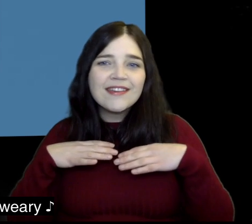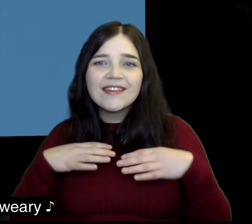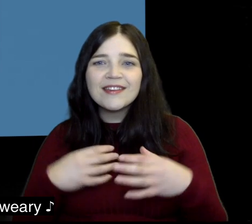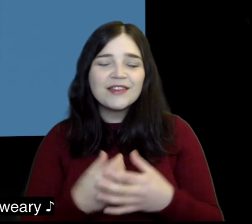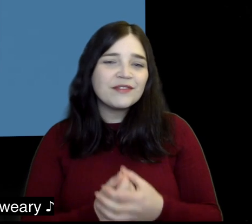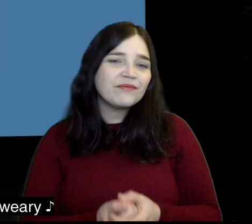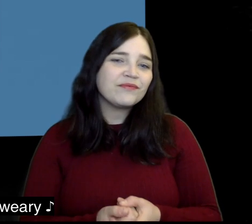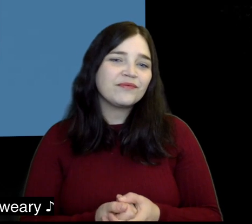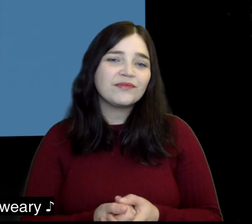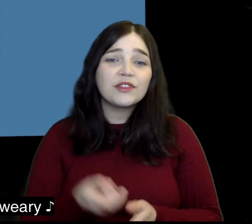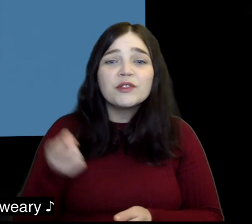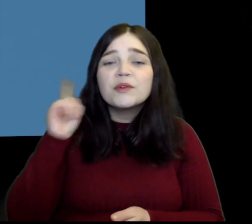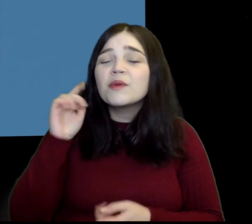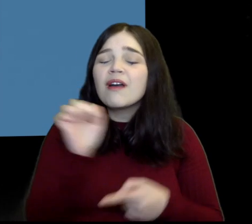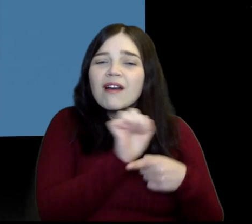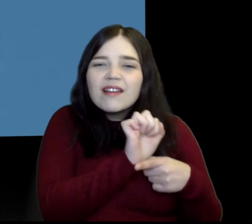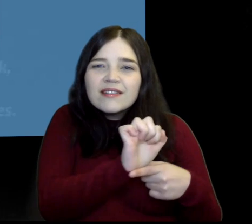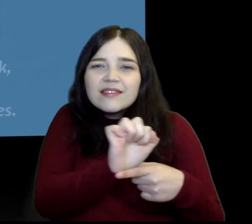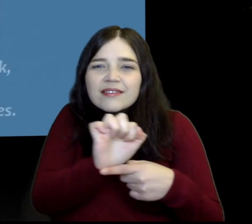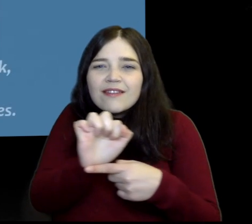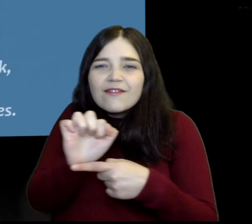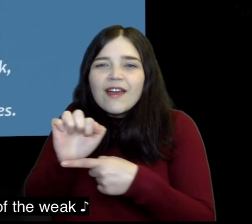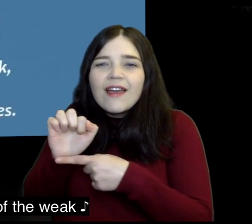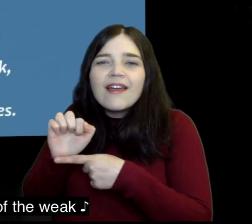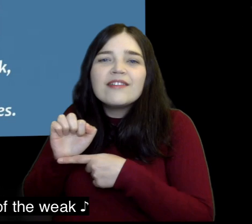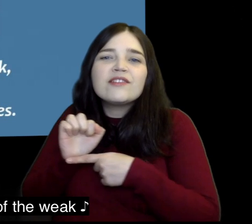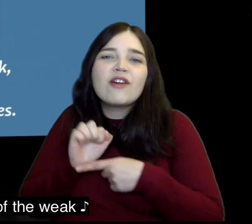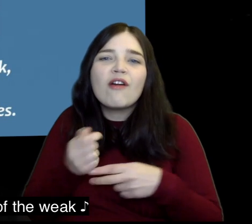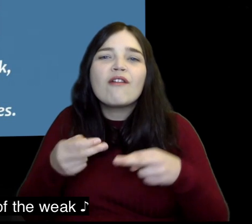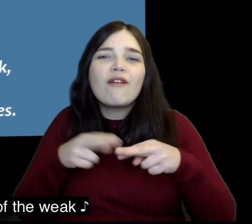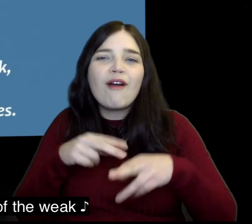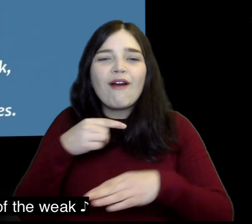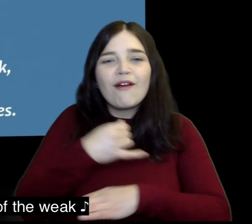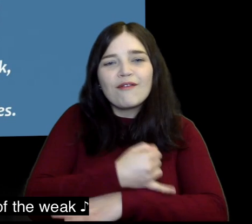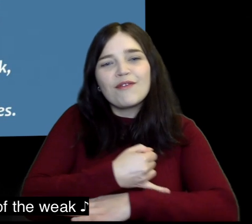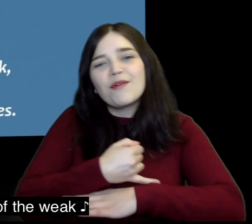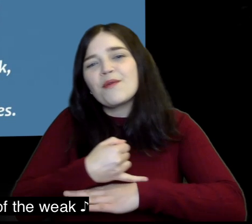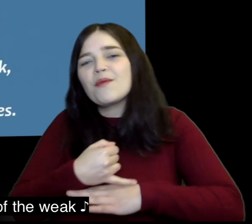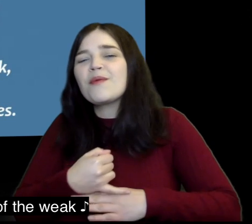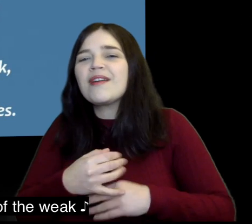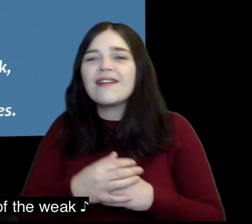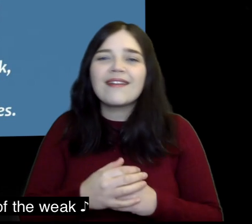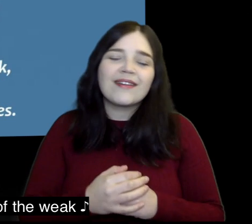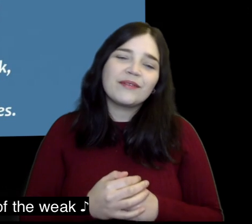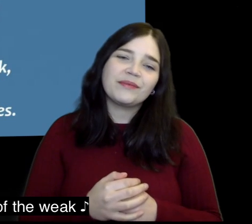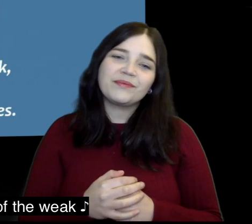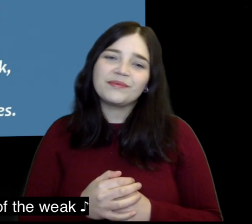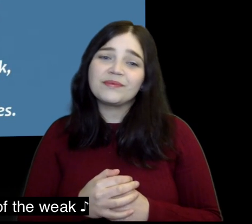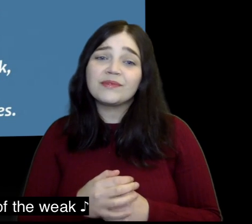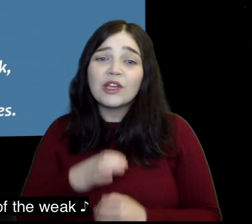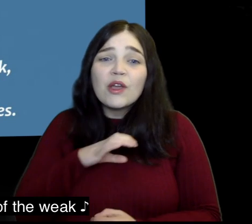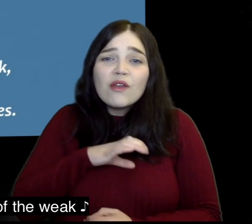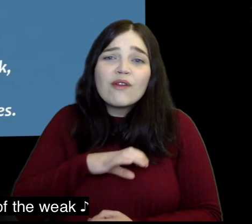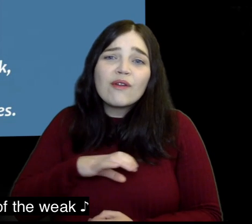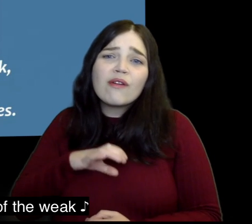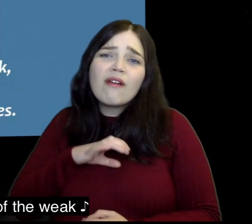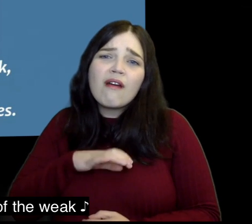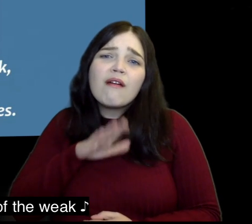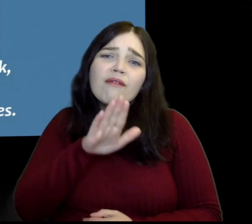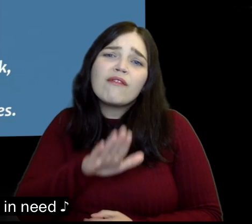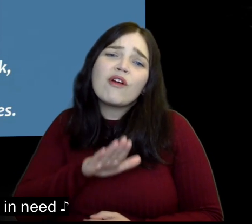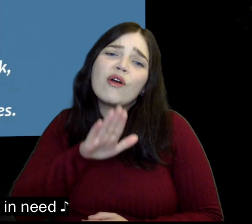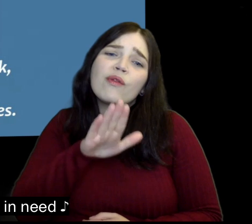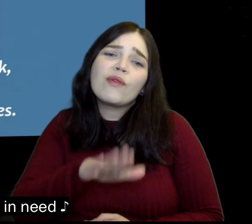will be? You're one defender of the weak